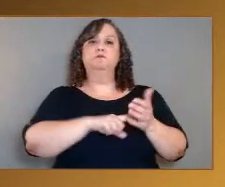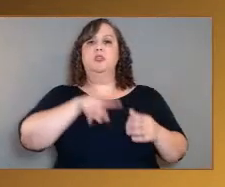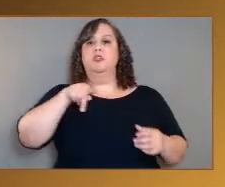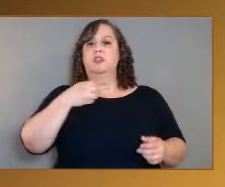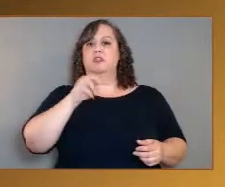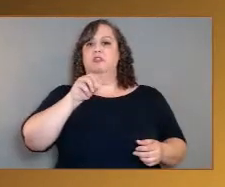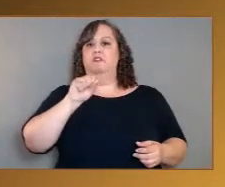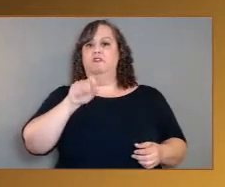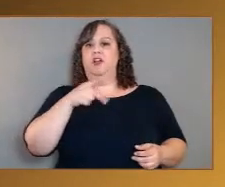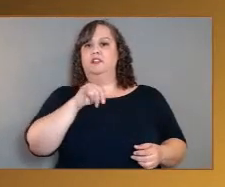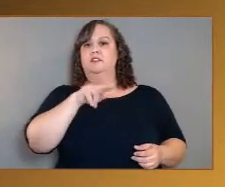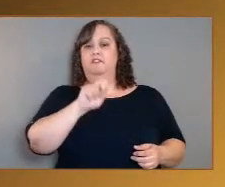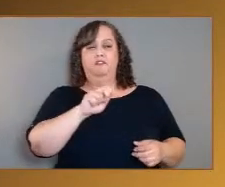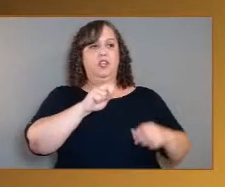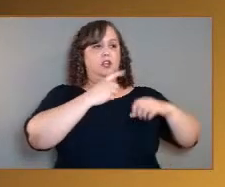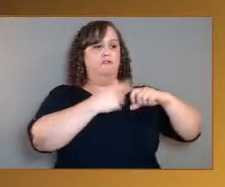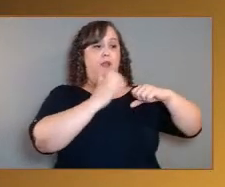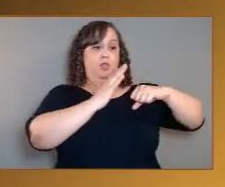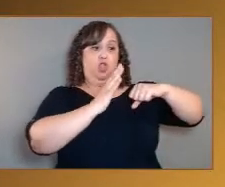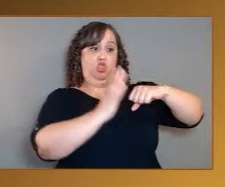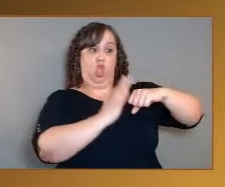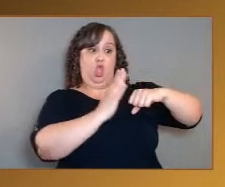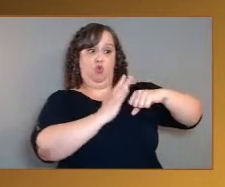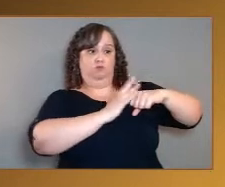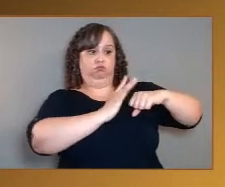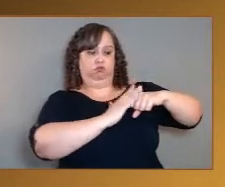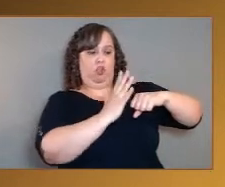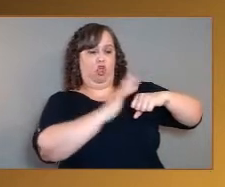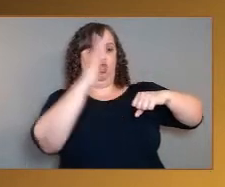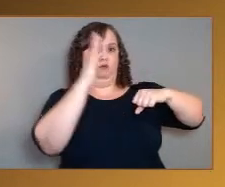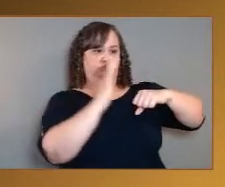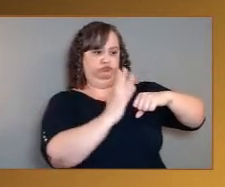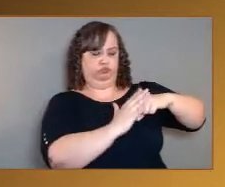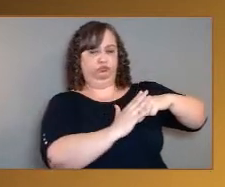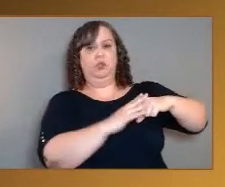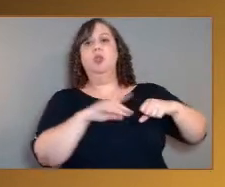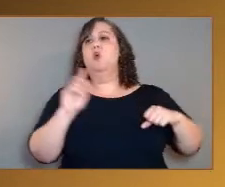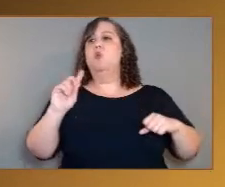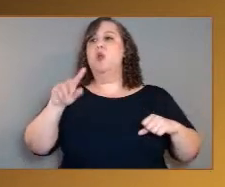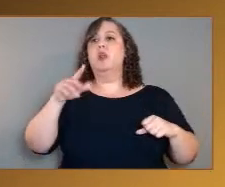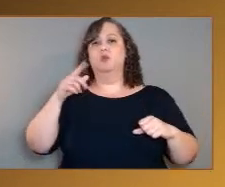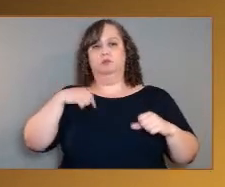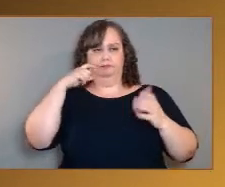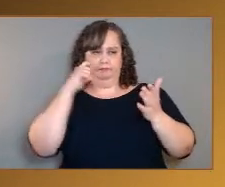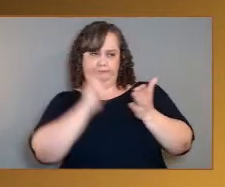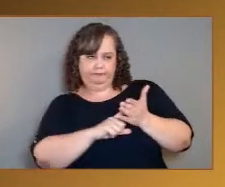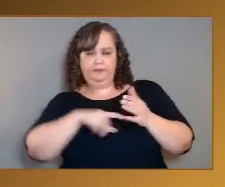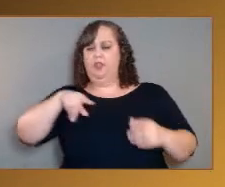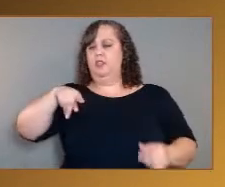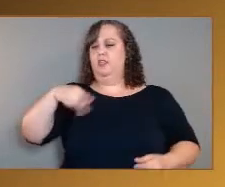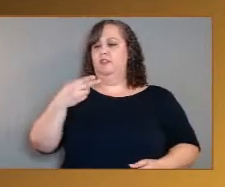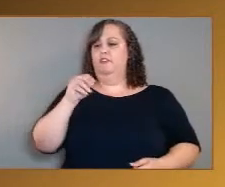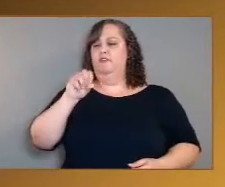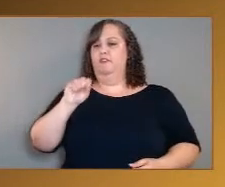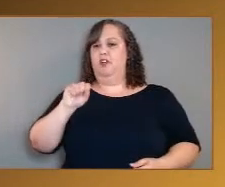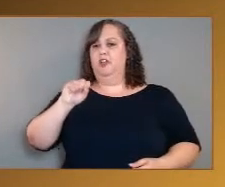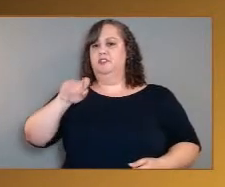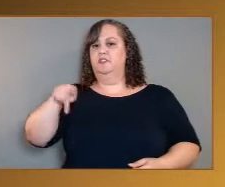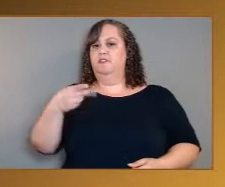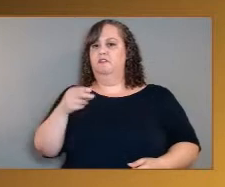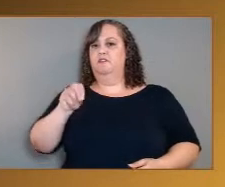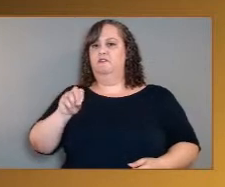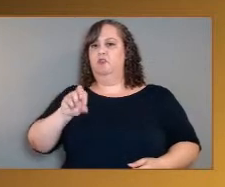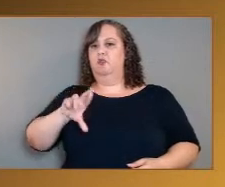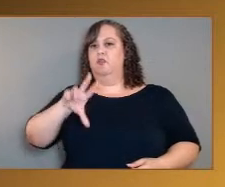clouds all the way to the surface, where none of no species with phosphorus have been detected. So we will be looking for that with exquisite detail, like